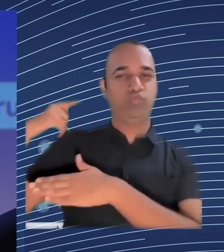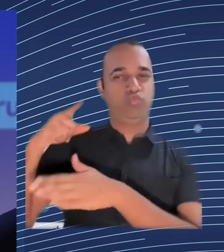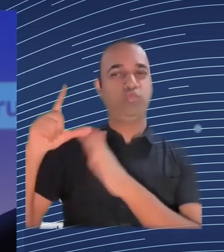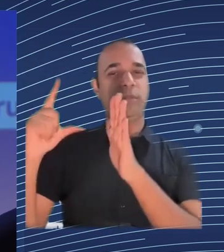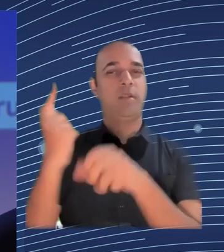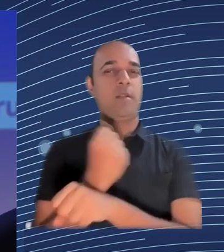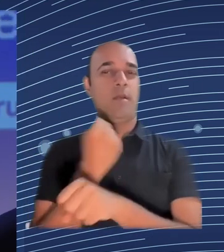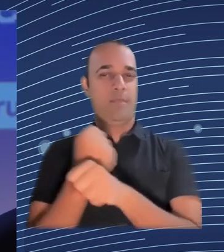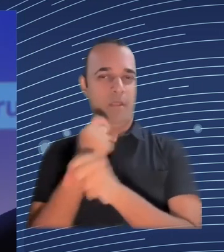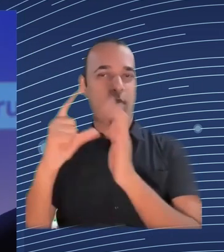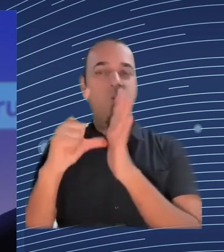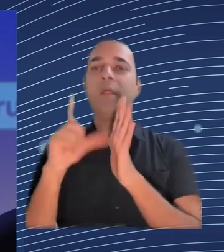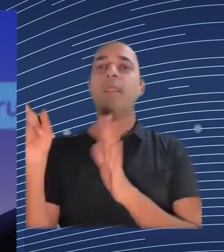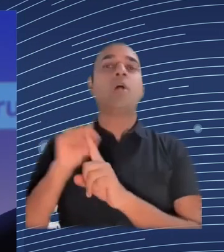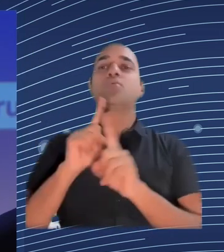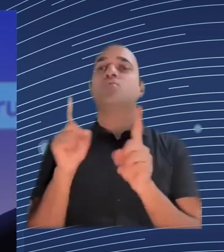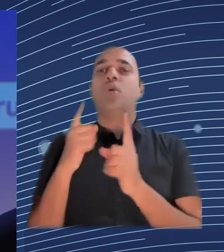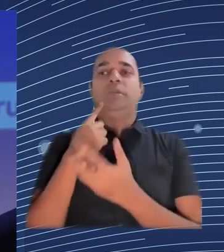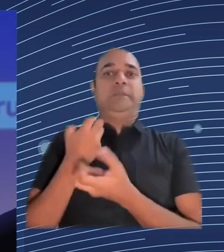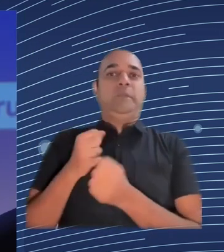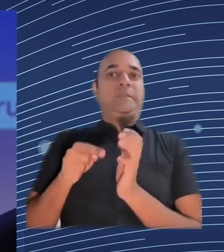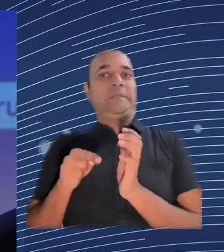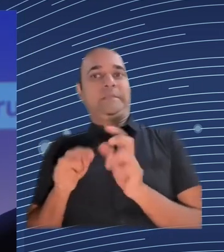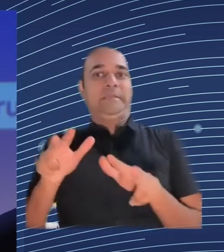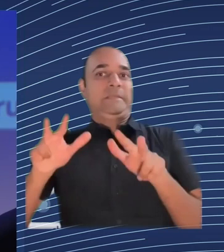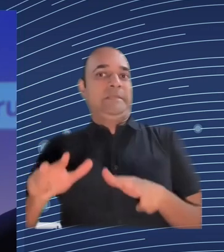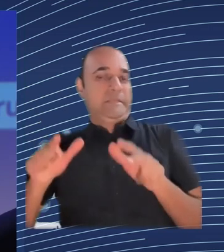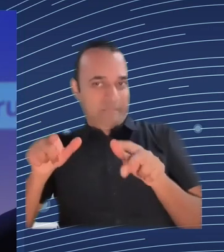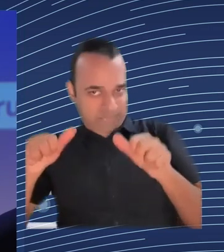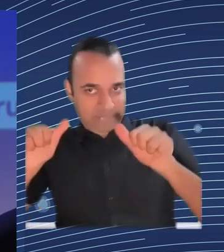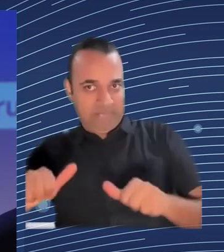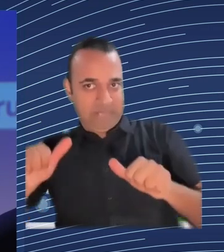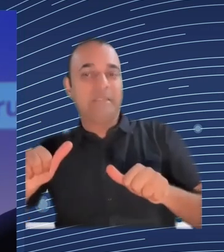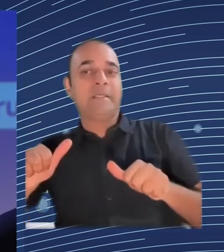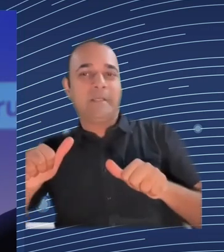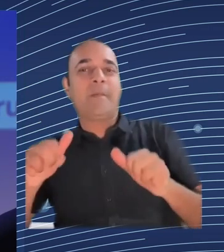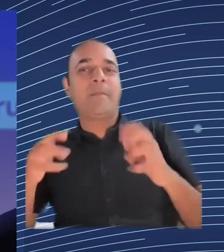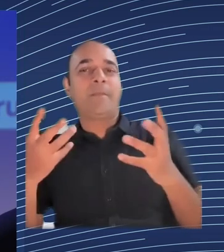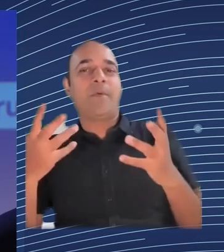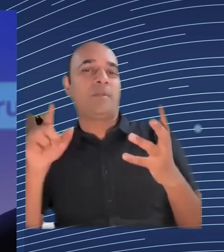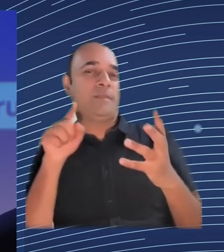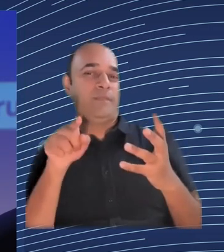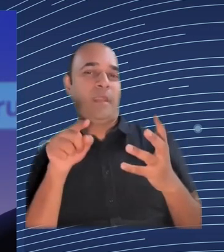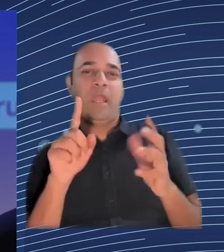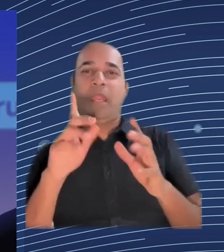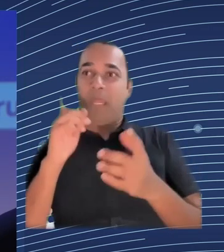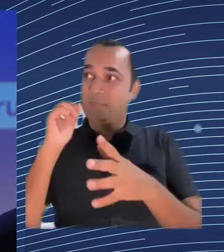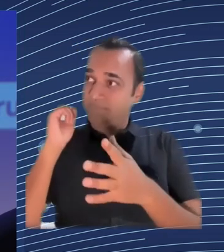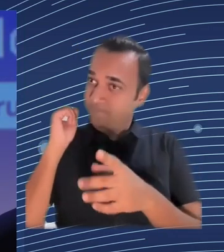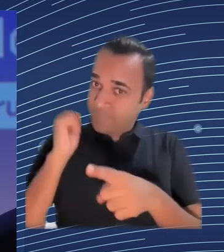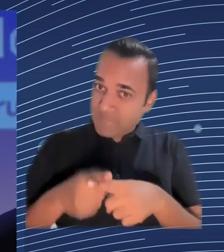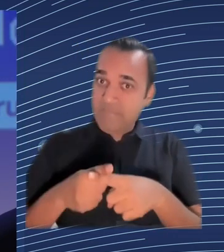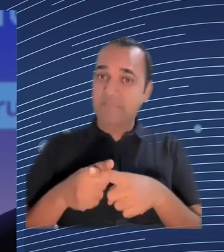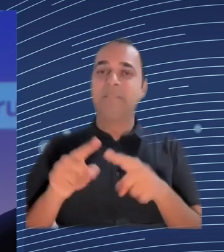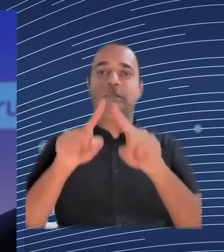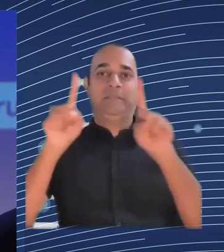just trust with labor representatives to give consent not individual consent which is what we have